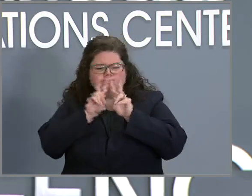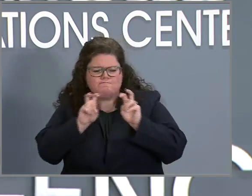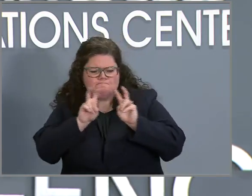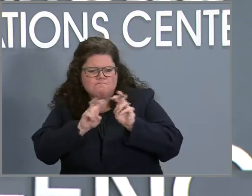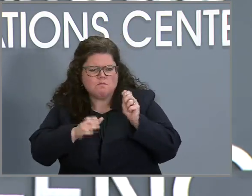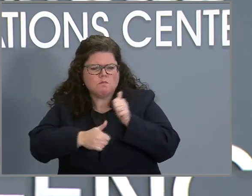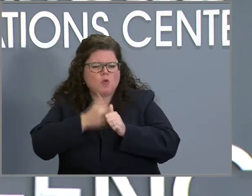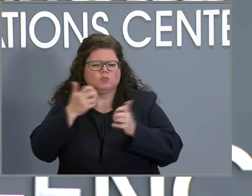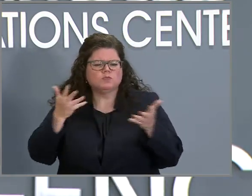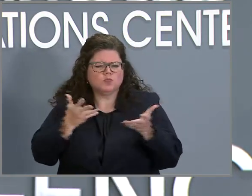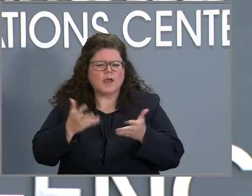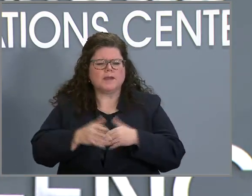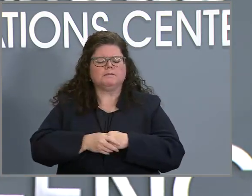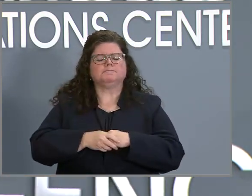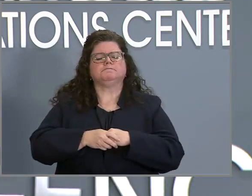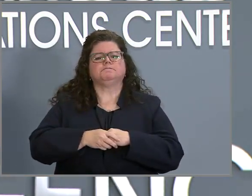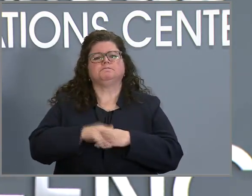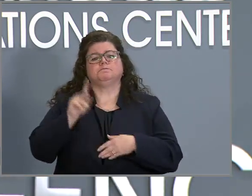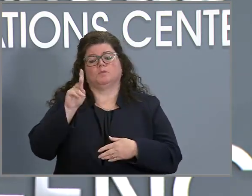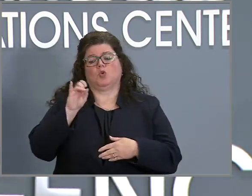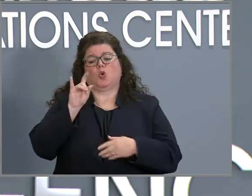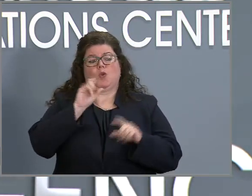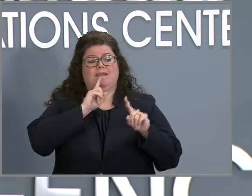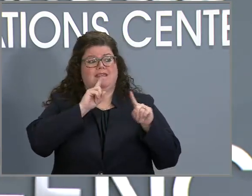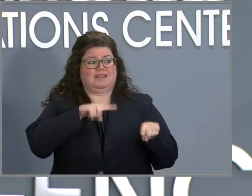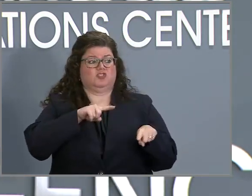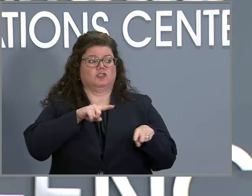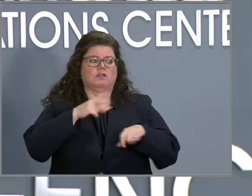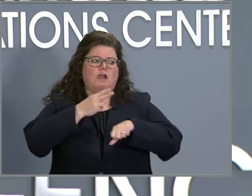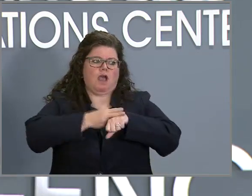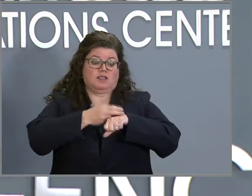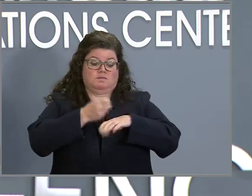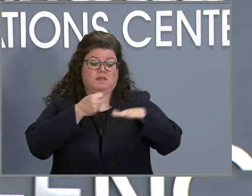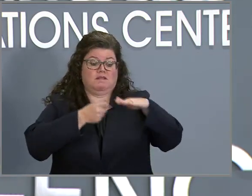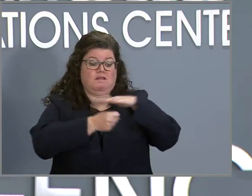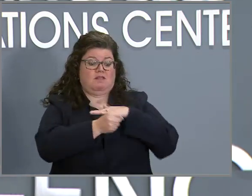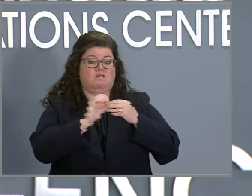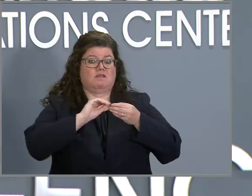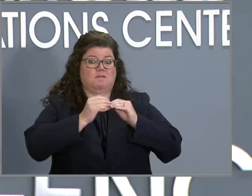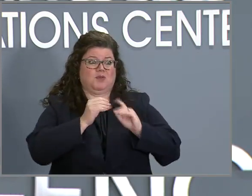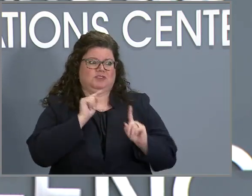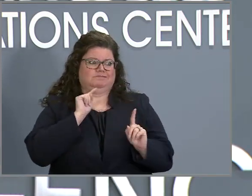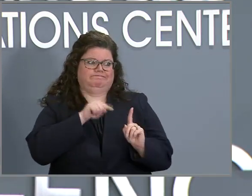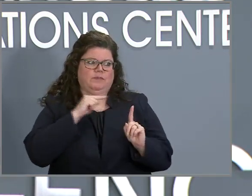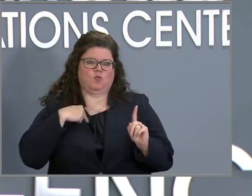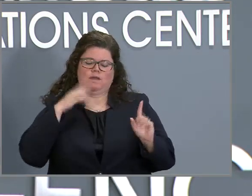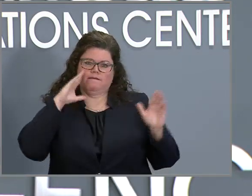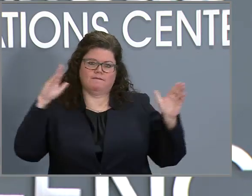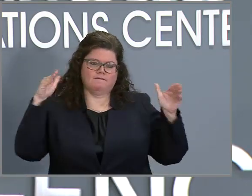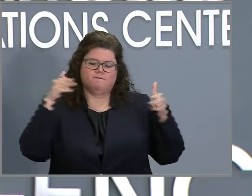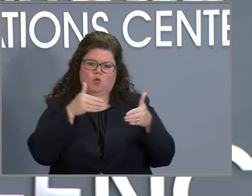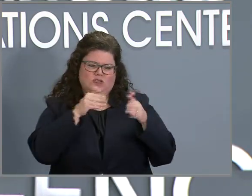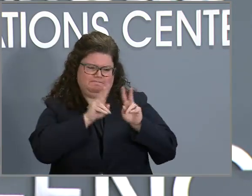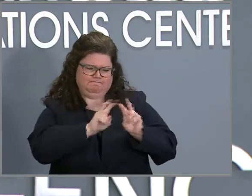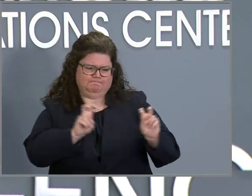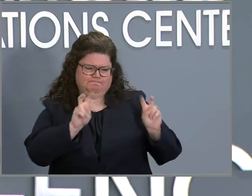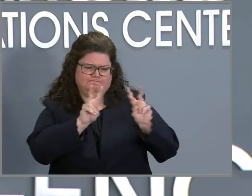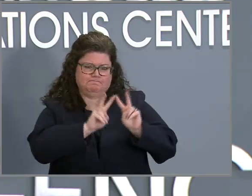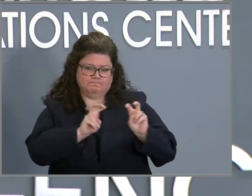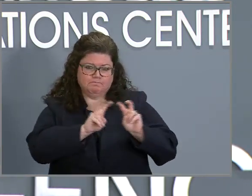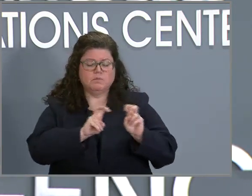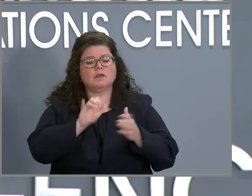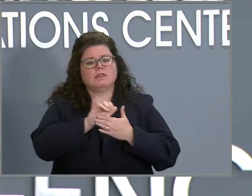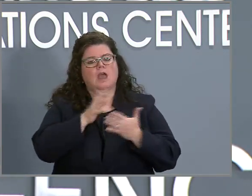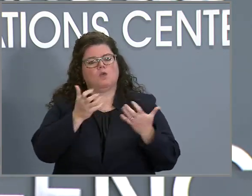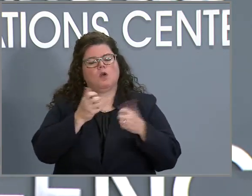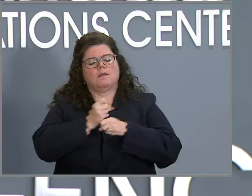We're definitely focused on, uh, our hospital numbers, as I mentioned in the remark. I mean, that is where, uh, you know, we want